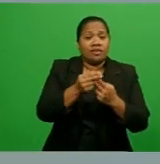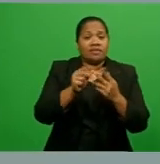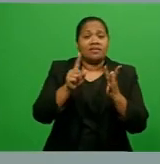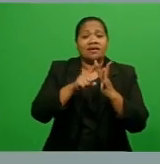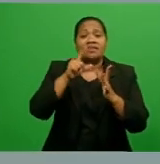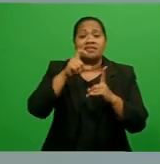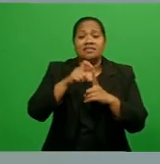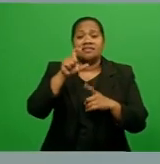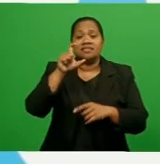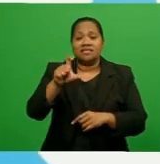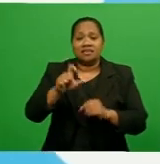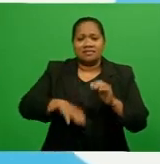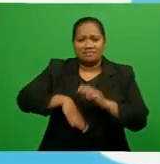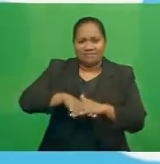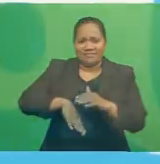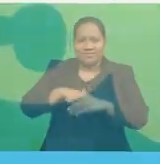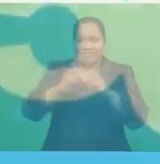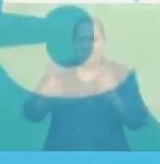FBC News.